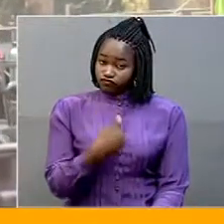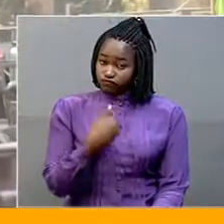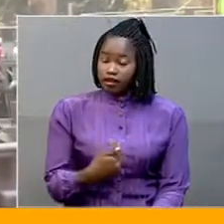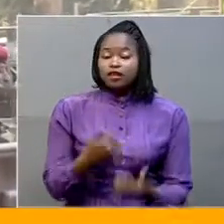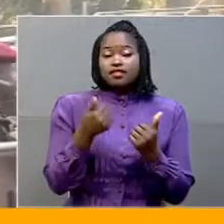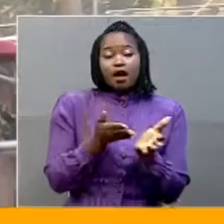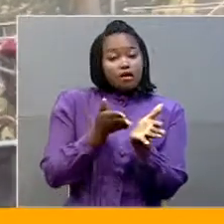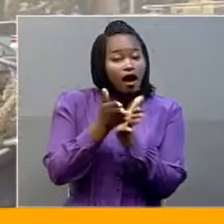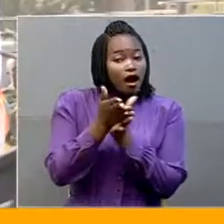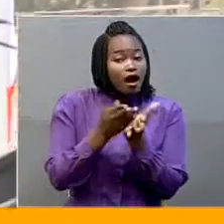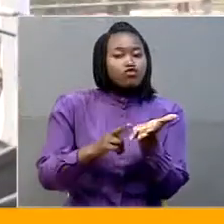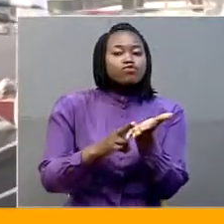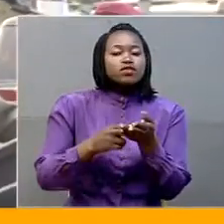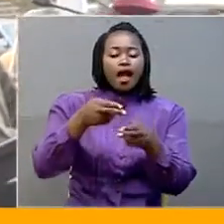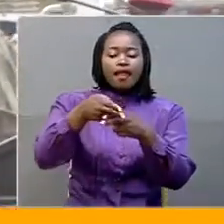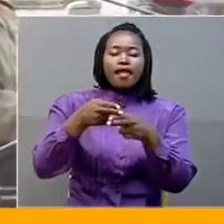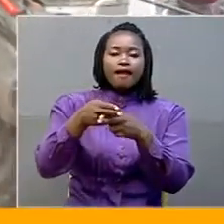to cut